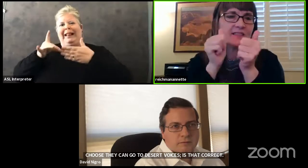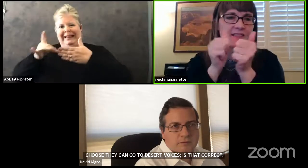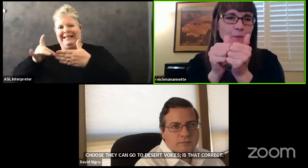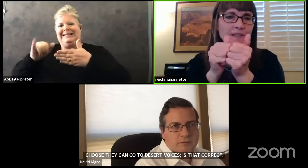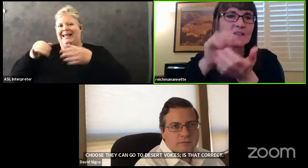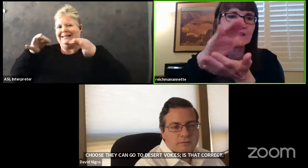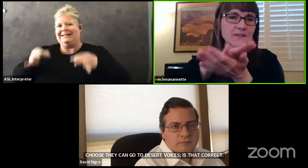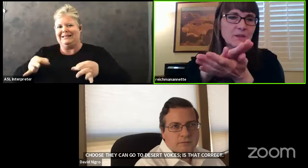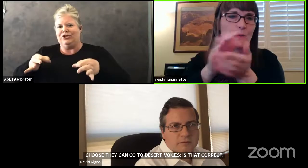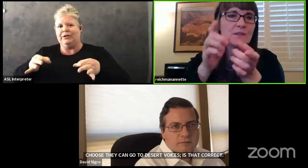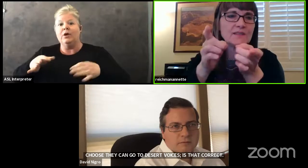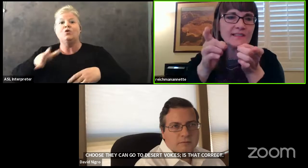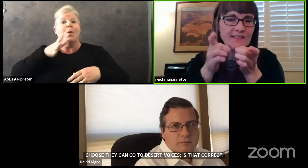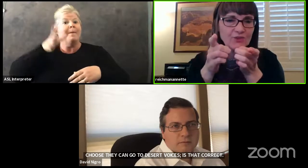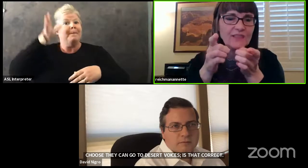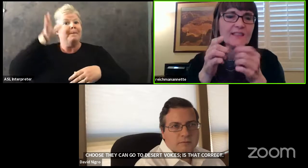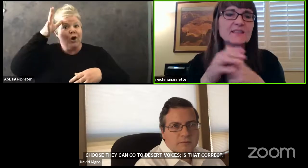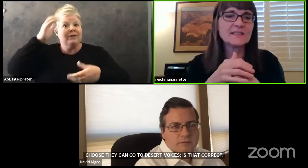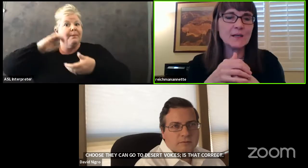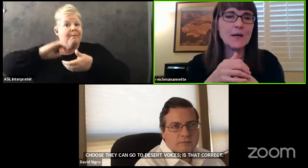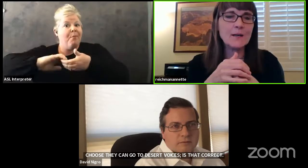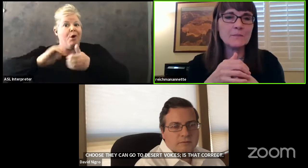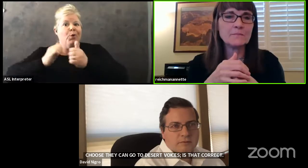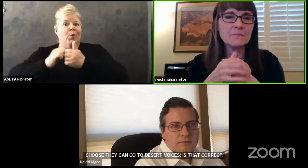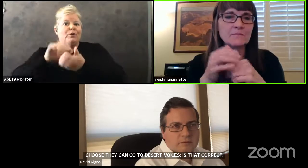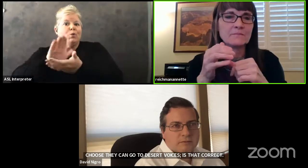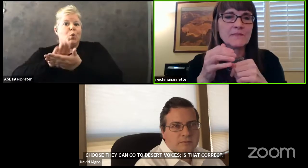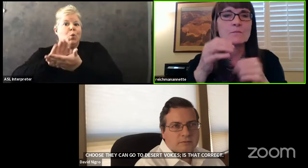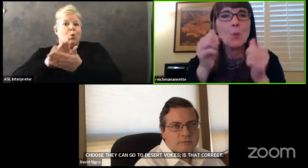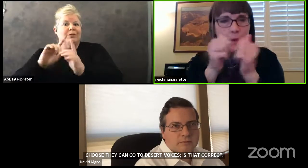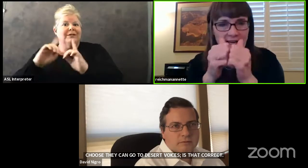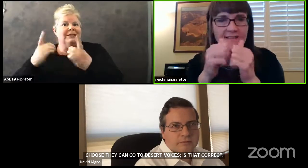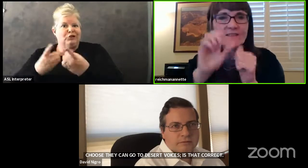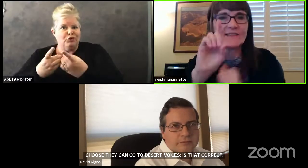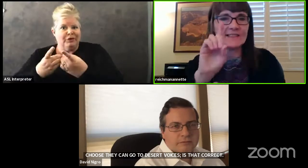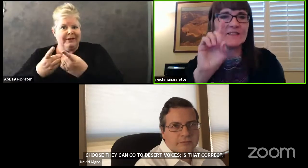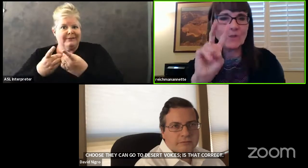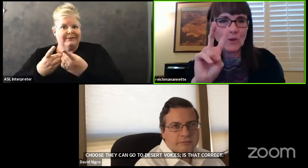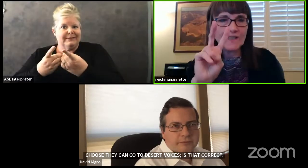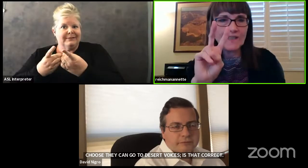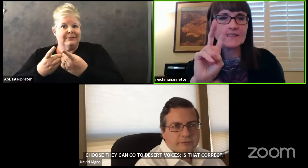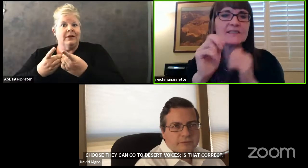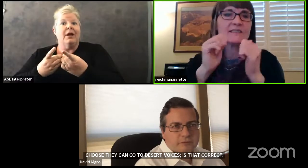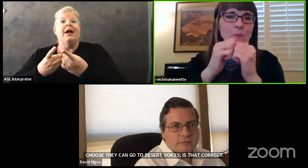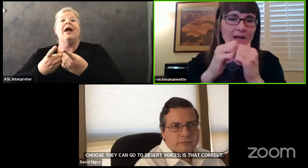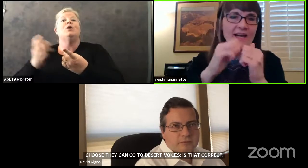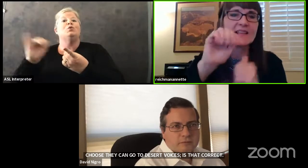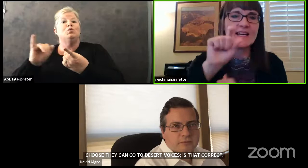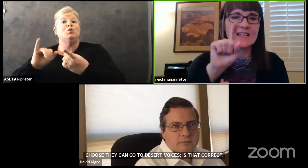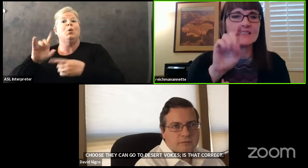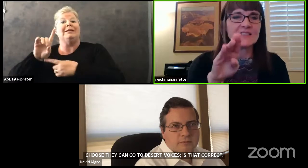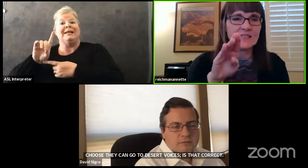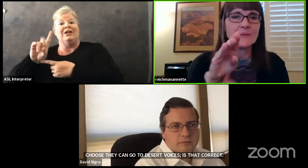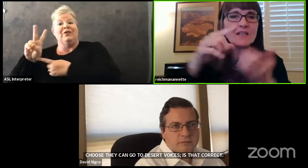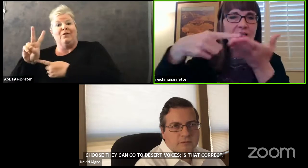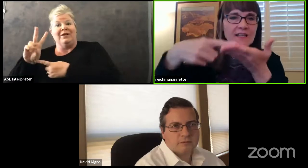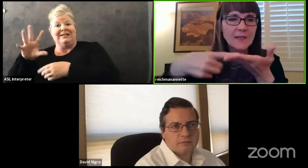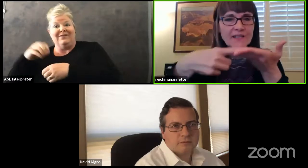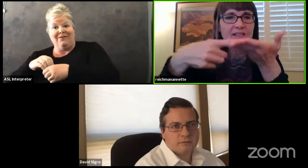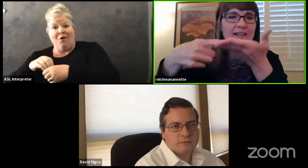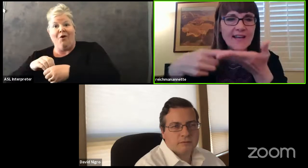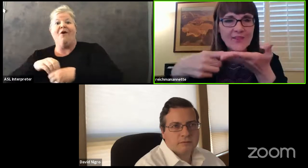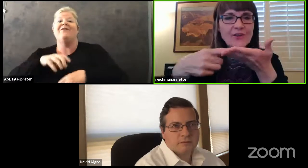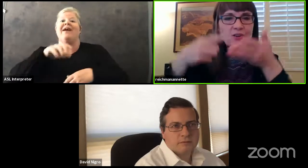parents with the school districts, with Desert Voices, with ASDB